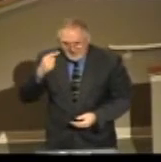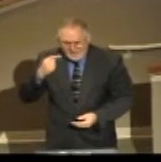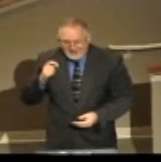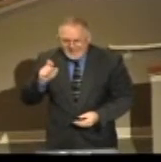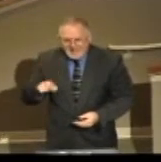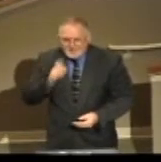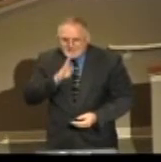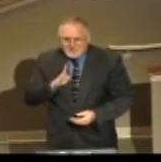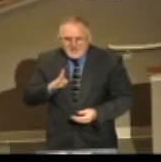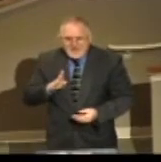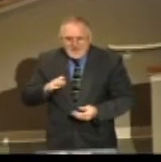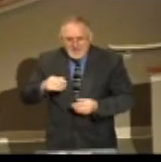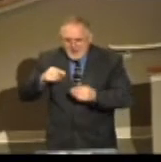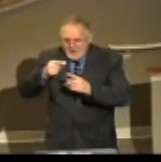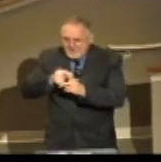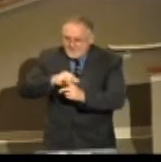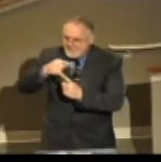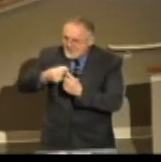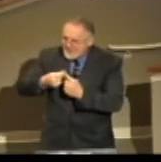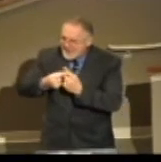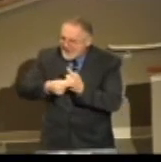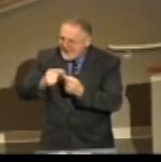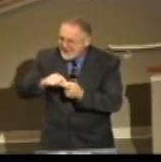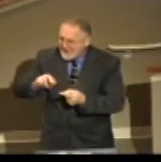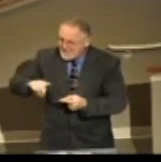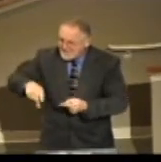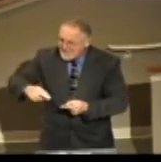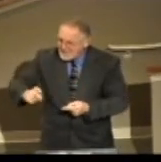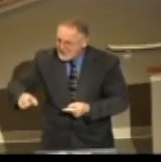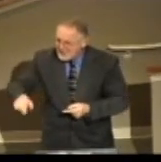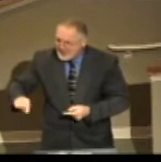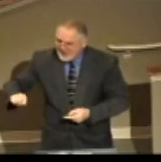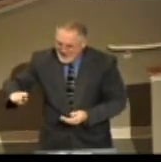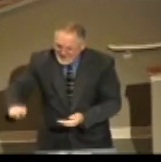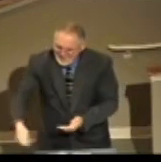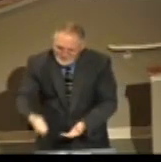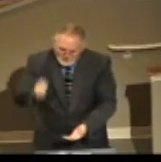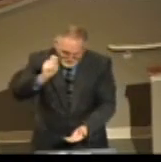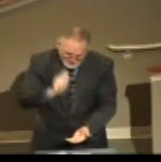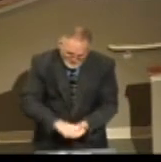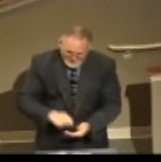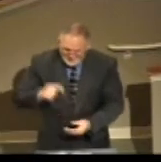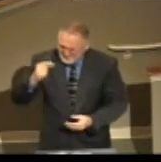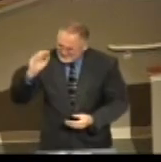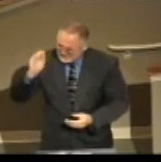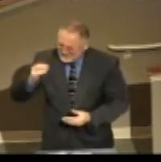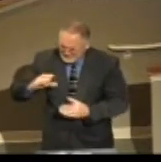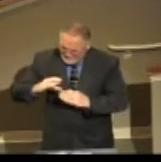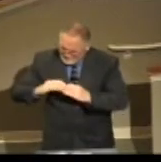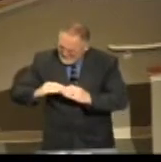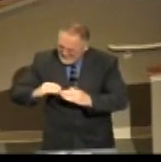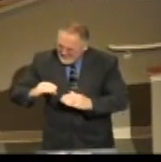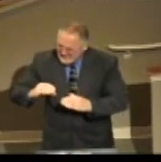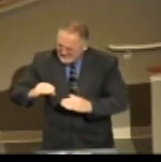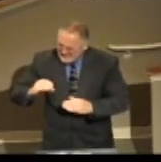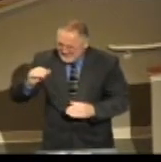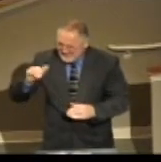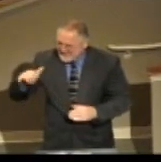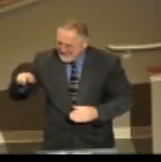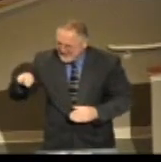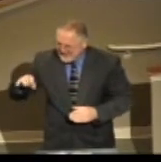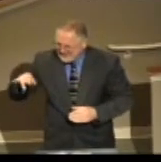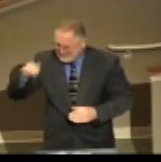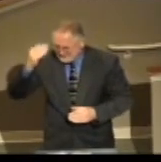banana pudding. And I got me a big old spoonful, put it on my plate. It seemed awful thick, but I thought, well, those Yankees don't know how to fix banana pudding anyway.